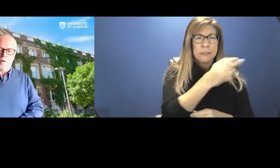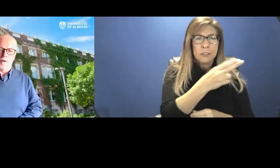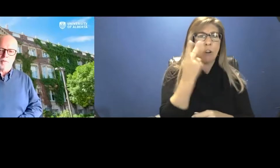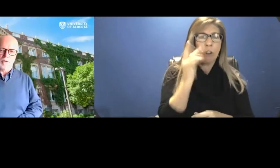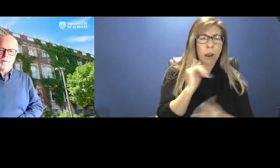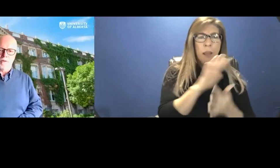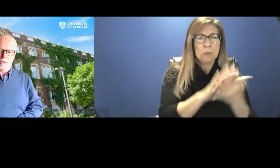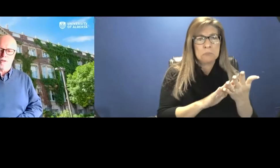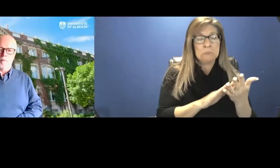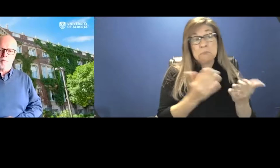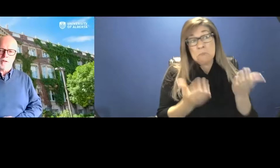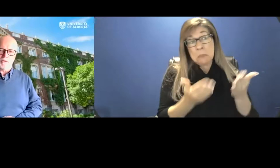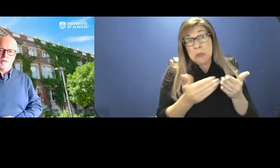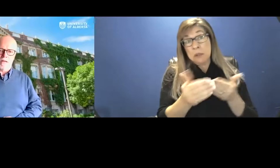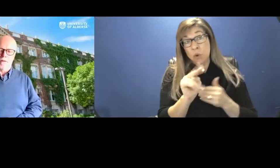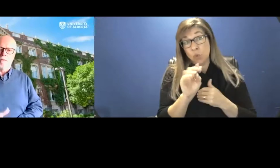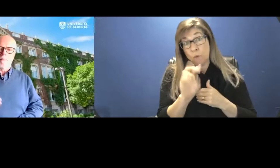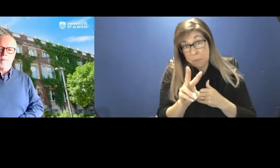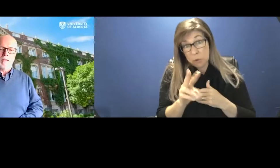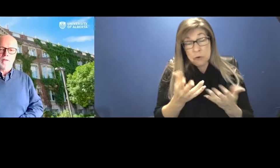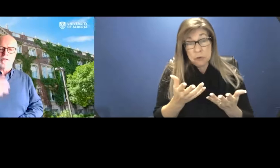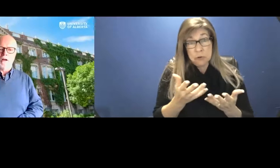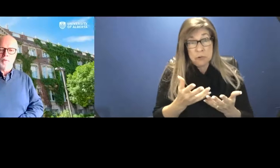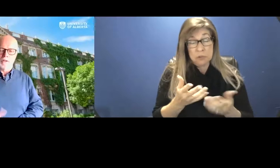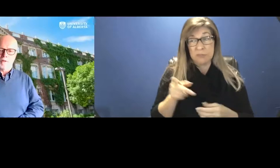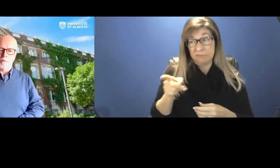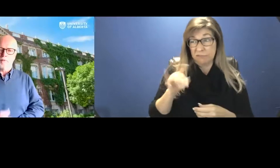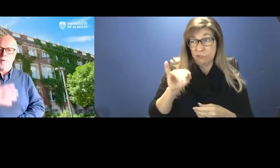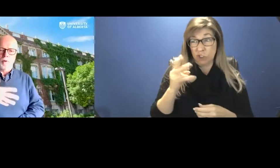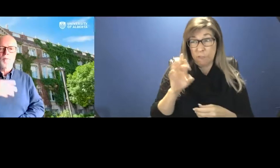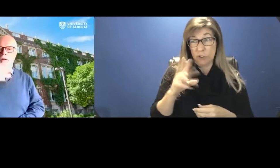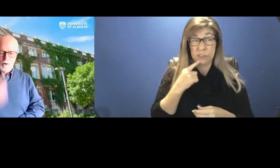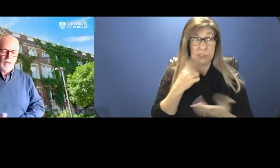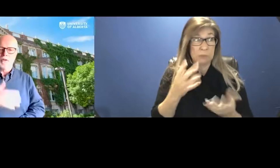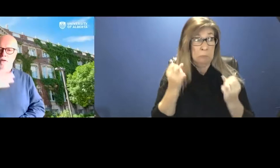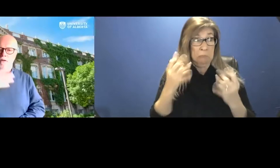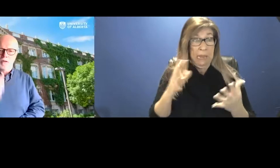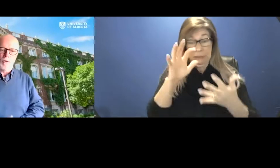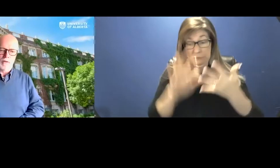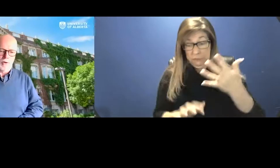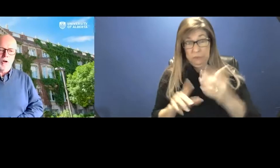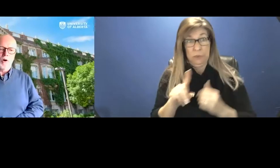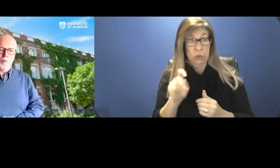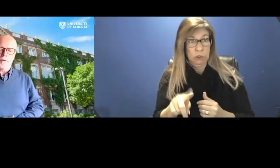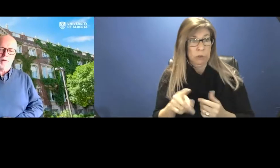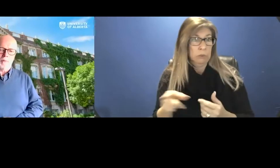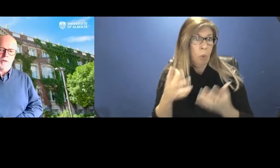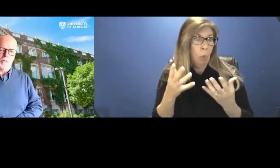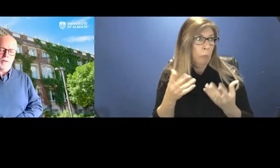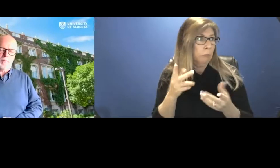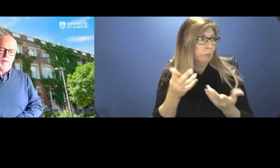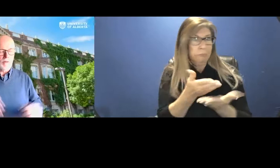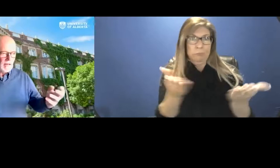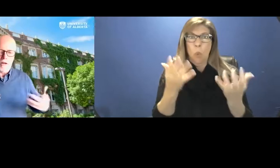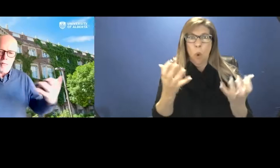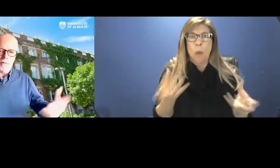you spoke about, you know, the large number of questions and the desire that was expressed for communication and so on. So hopefully we'll be able to do